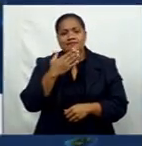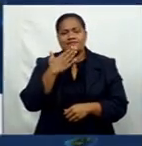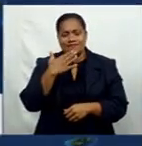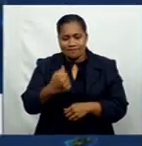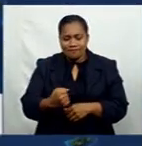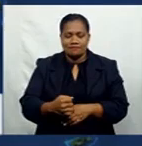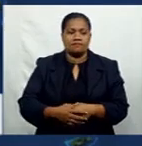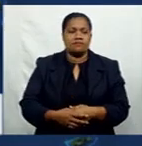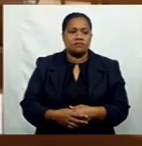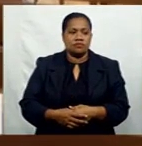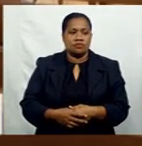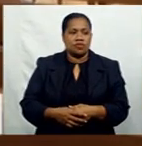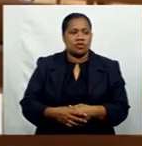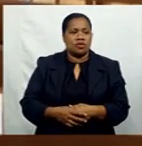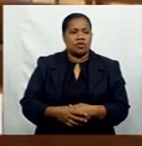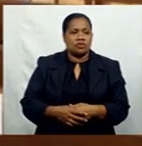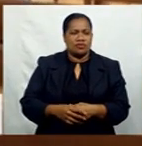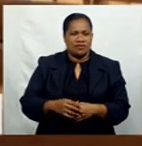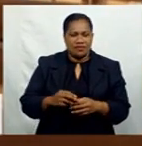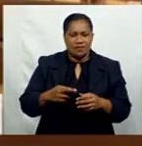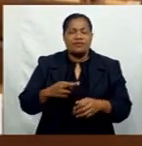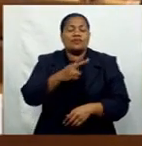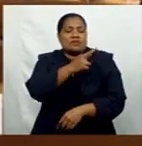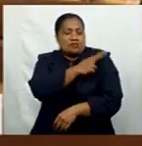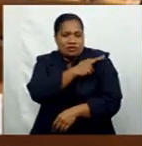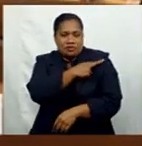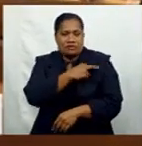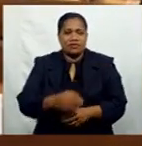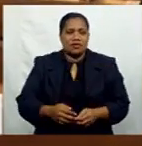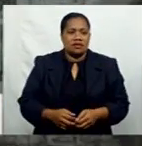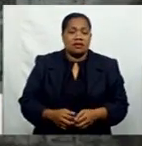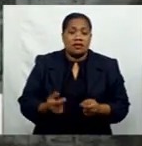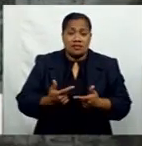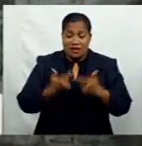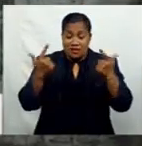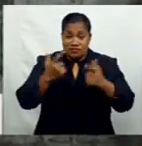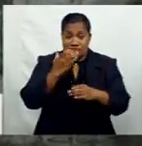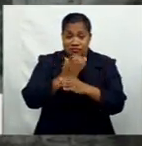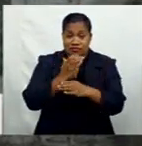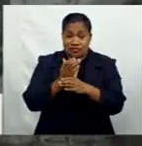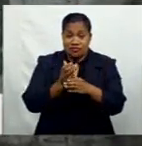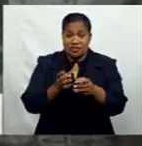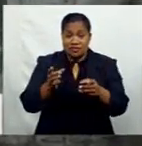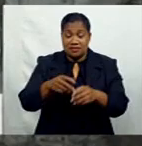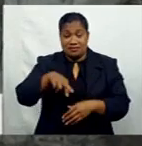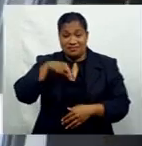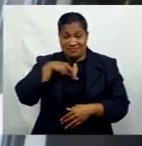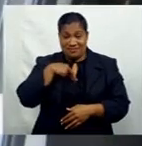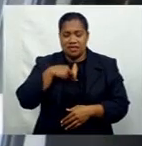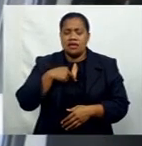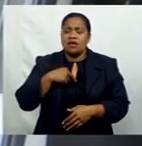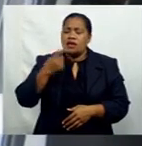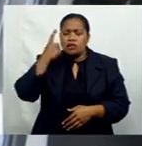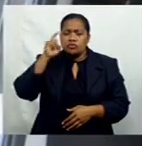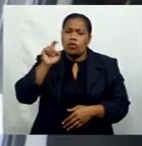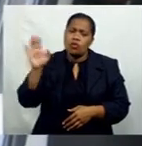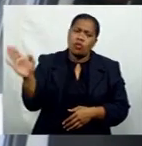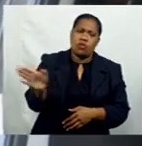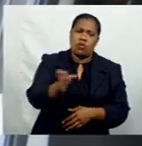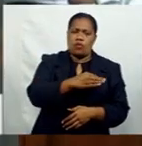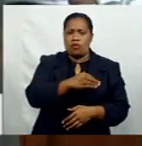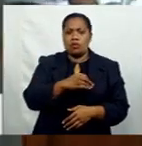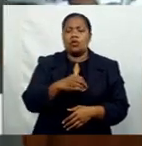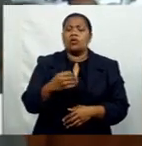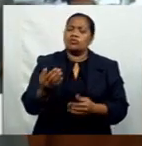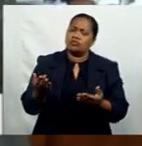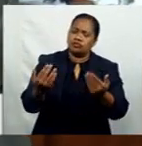responsibly. The largest Christian denomination has called on all members and church officials to get the jab,